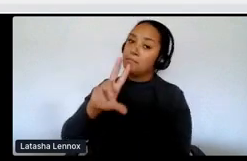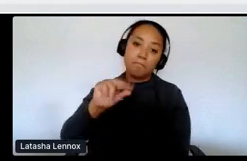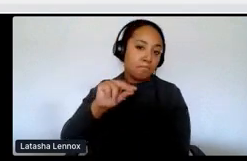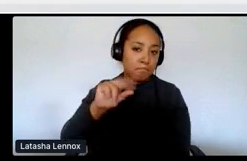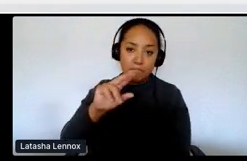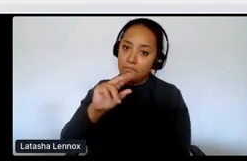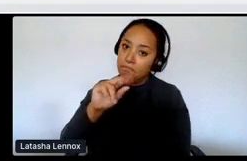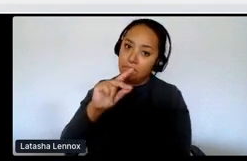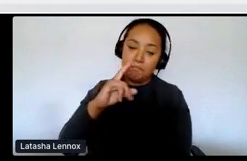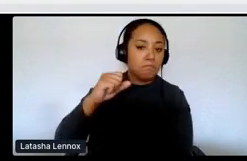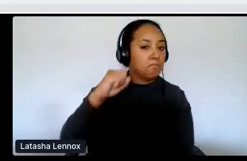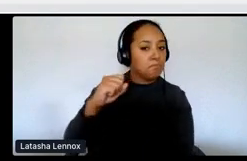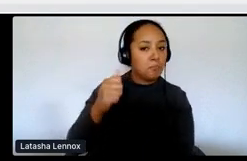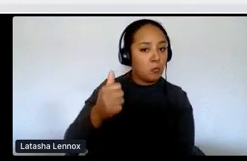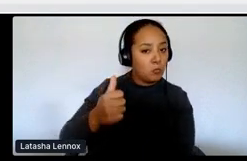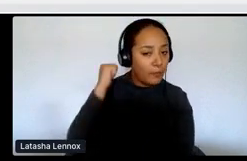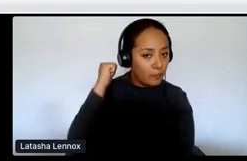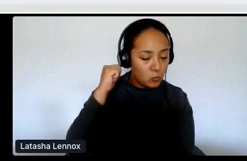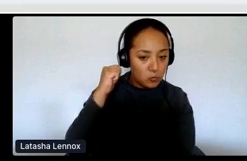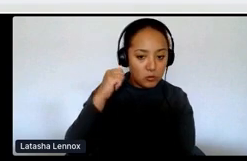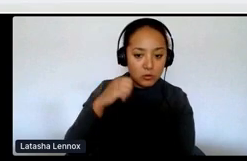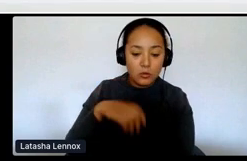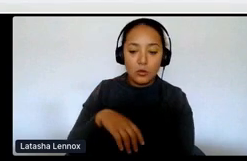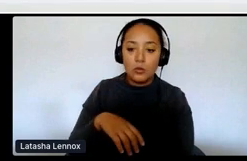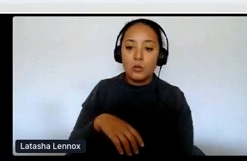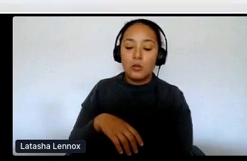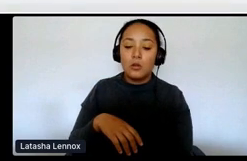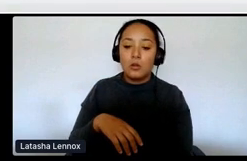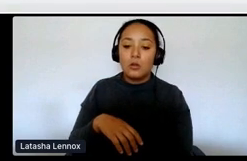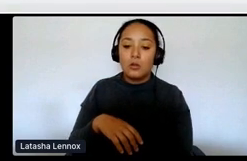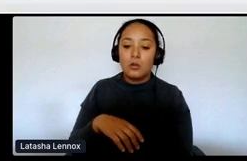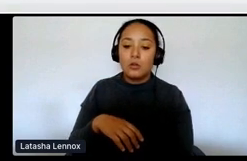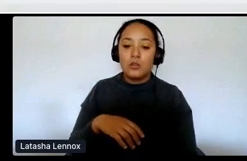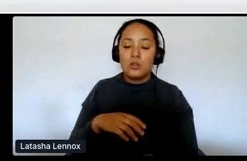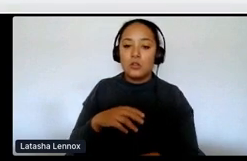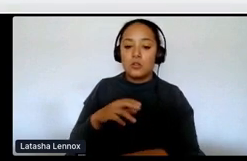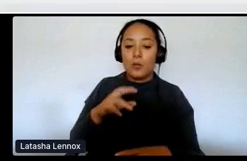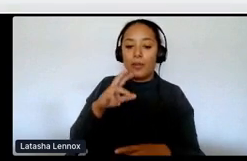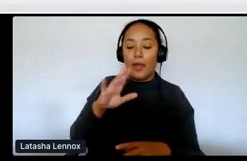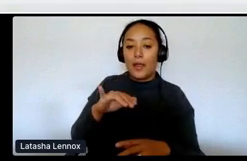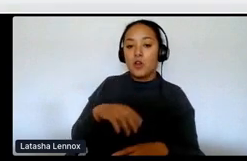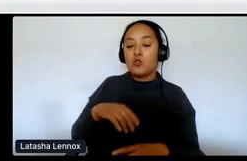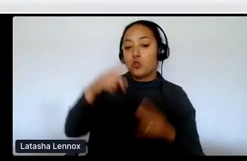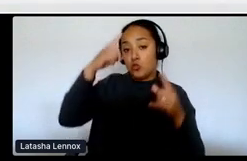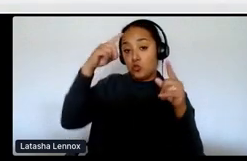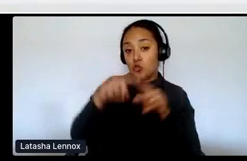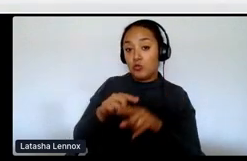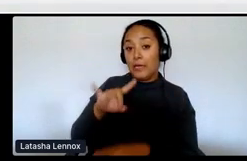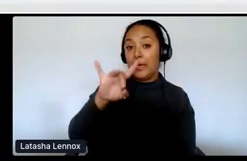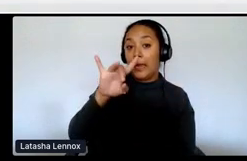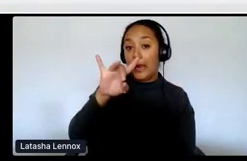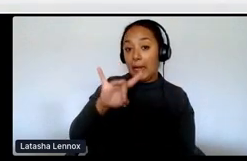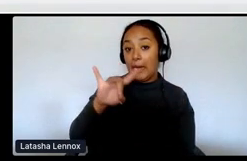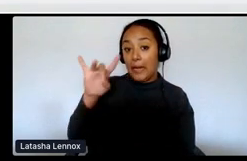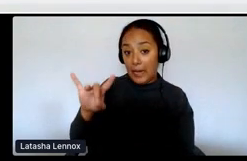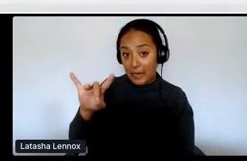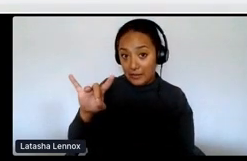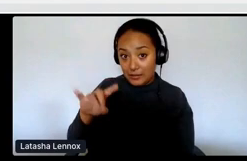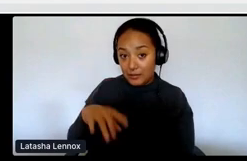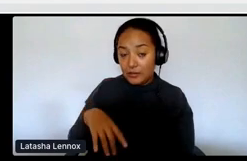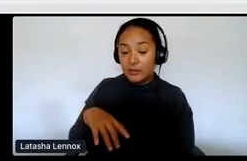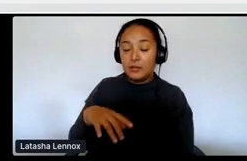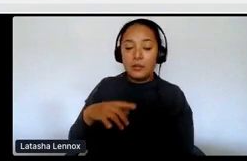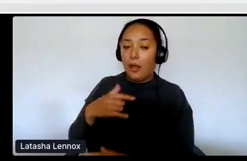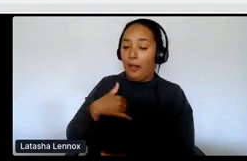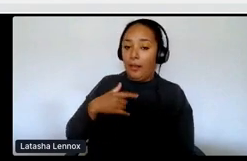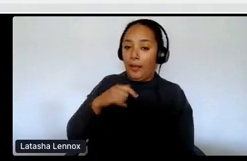to 88, um, were like an amendment, um, treaty 88, treaty, treaty eight. Um, so